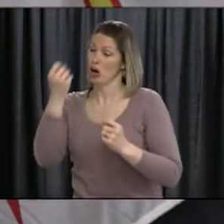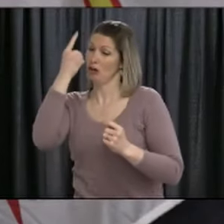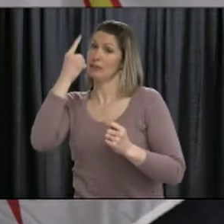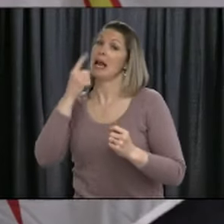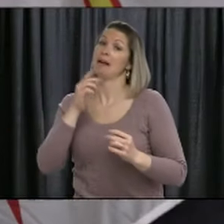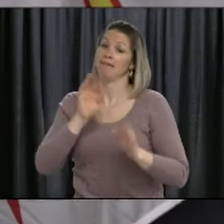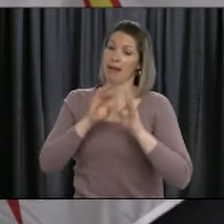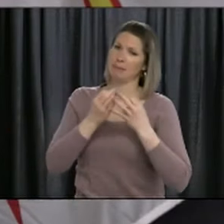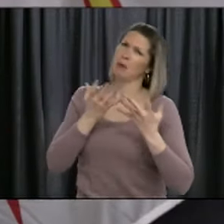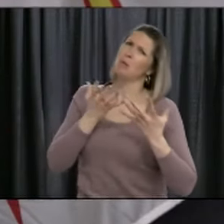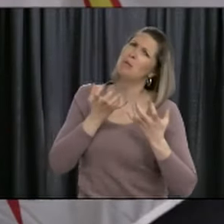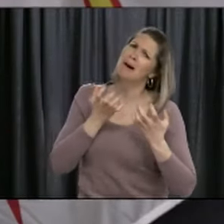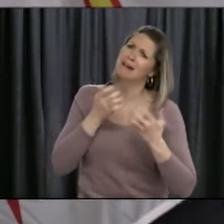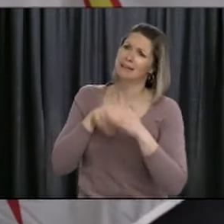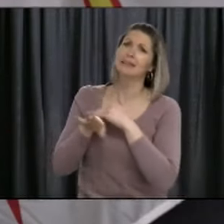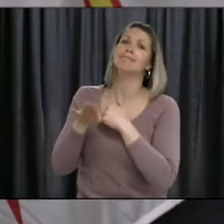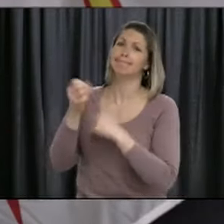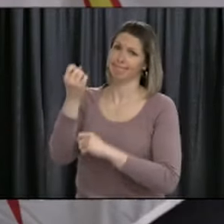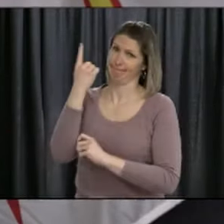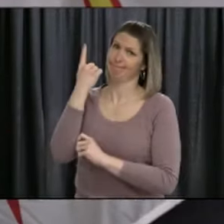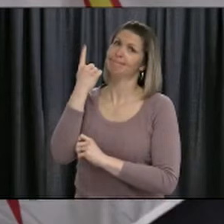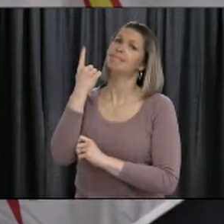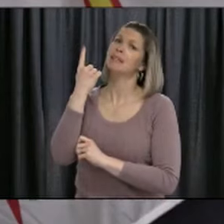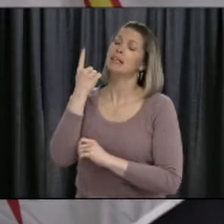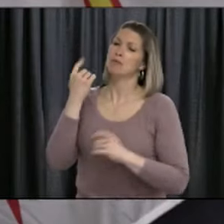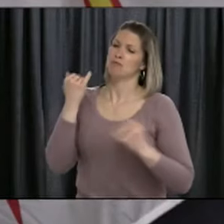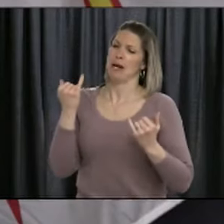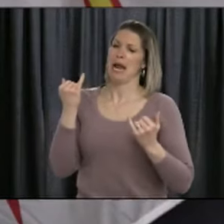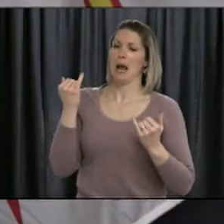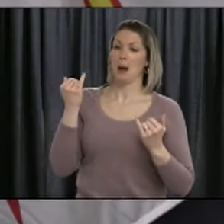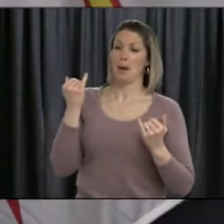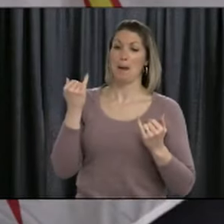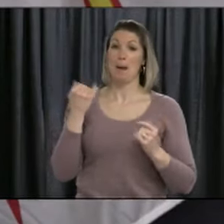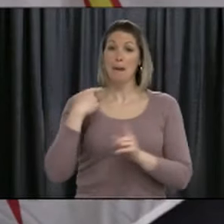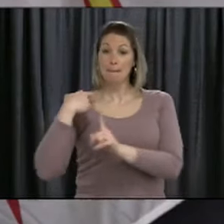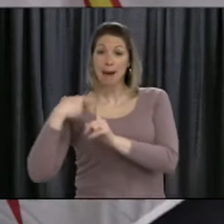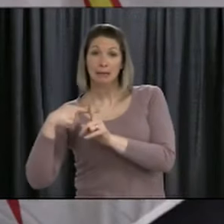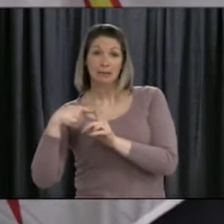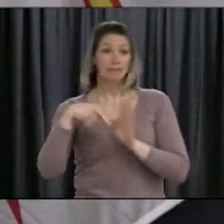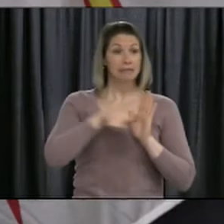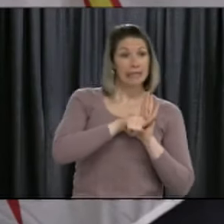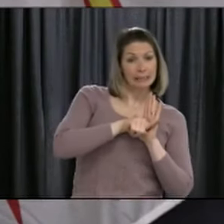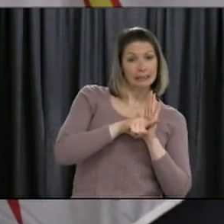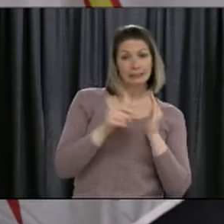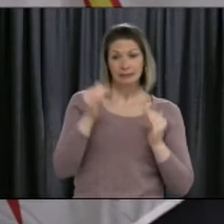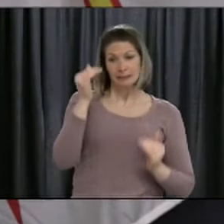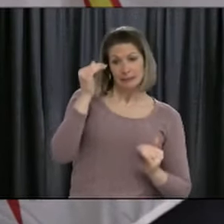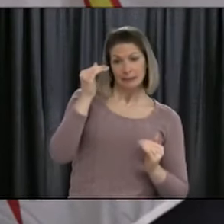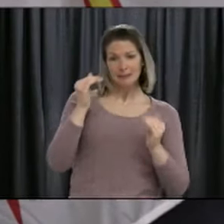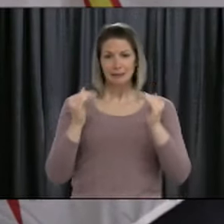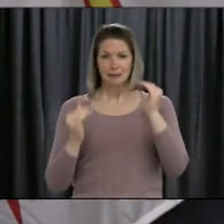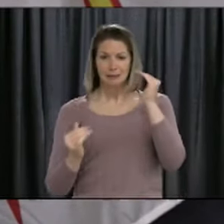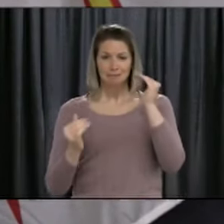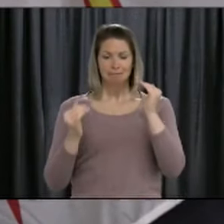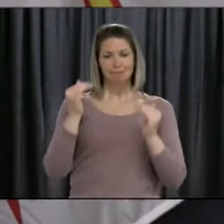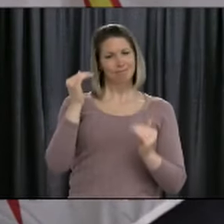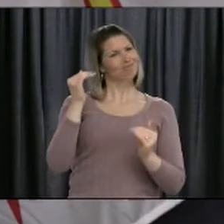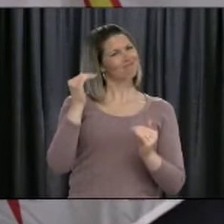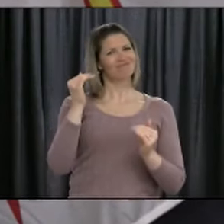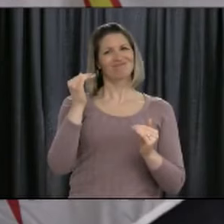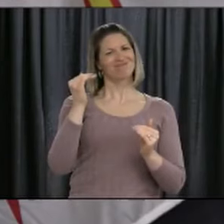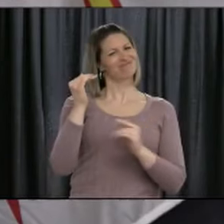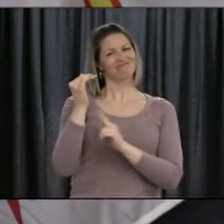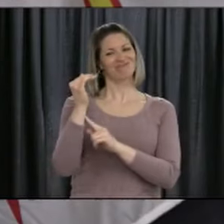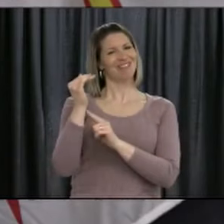care. But I think at this point, we're weighing the risks and benefits, and the benefits right now